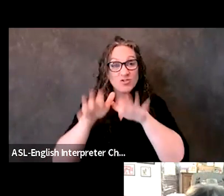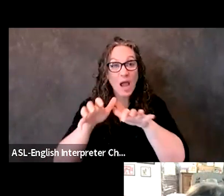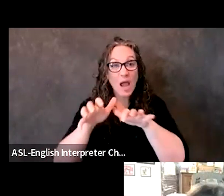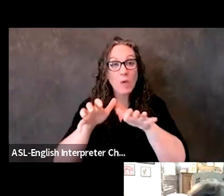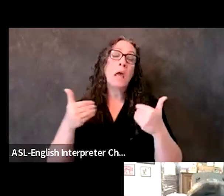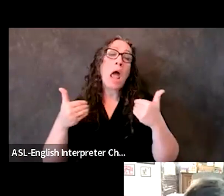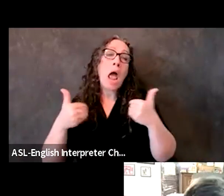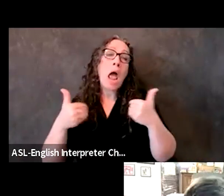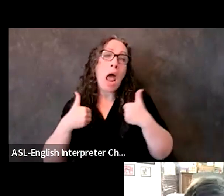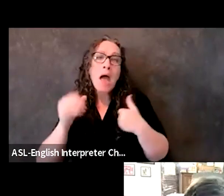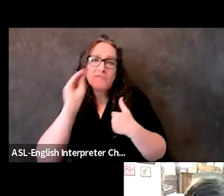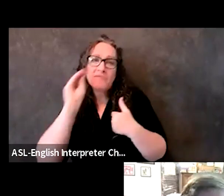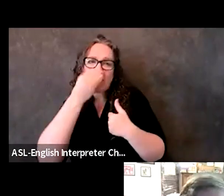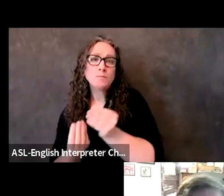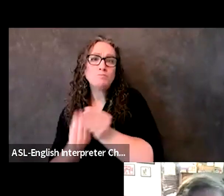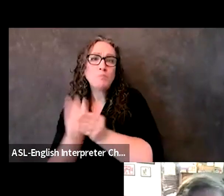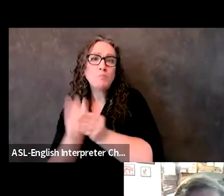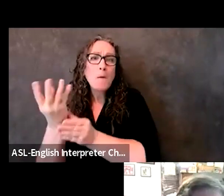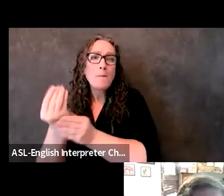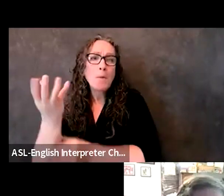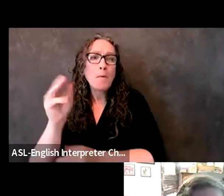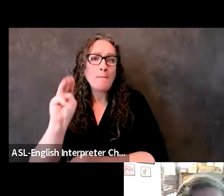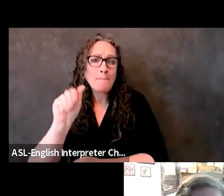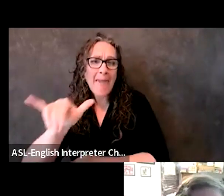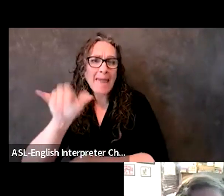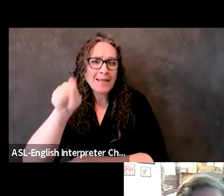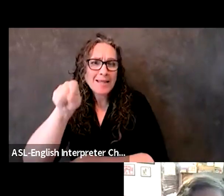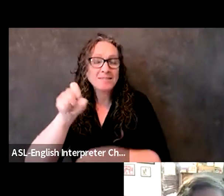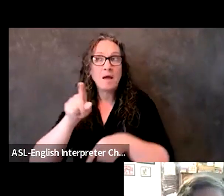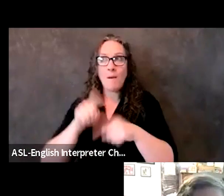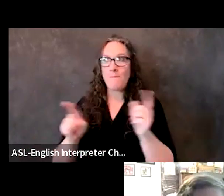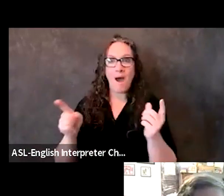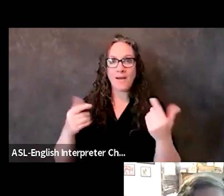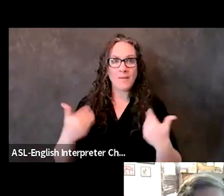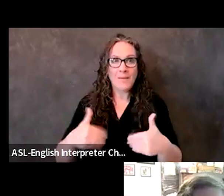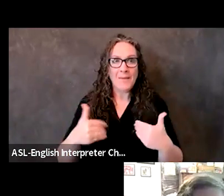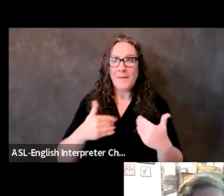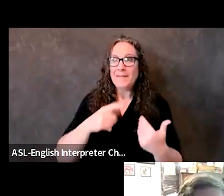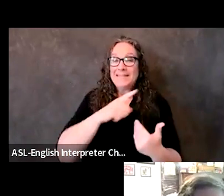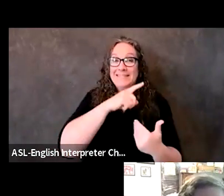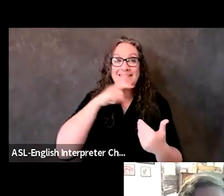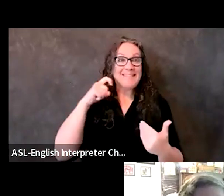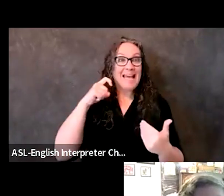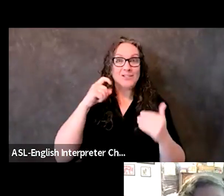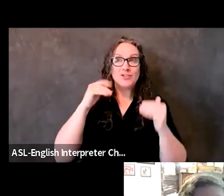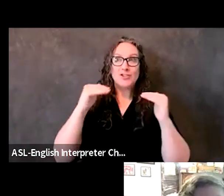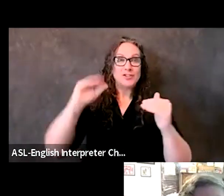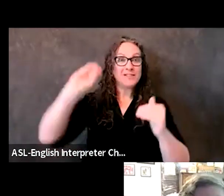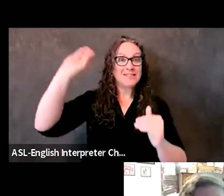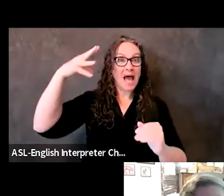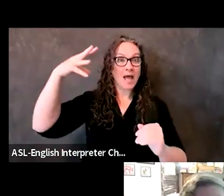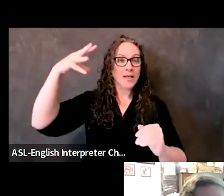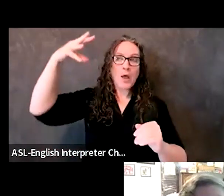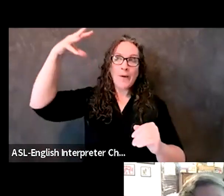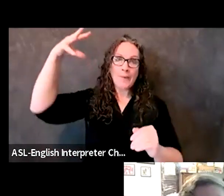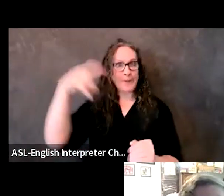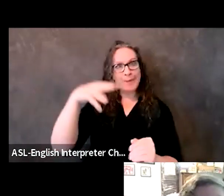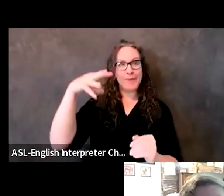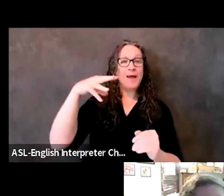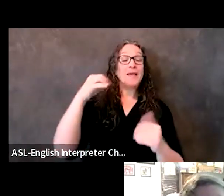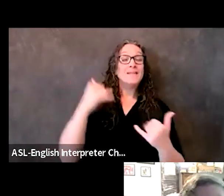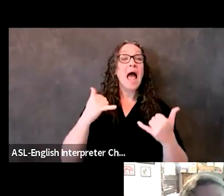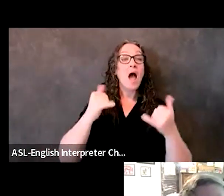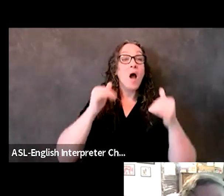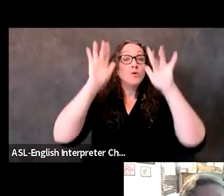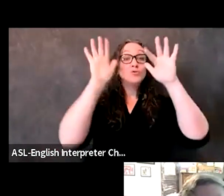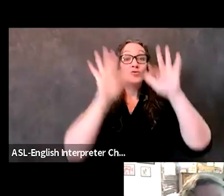And then the desert sun started to heat up. And, you know, now all of that snowpack is melting so